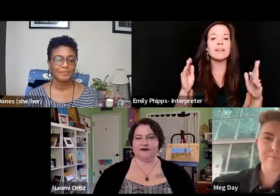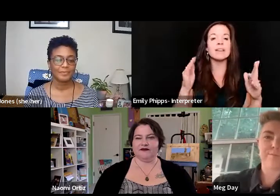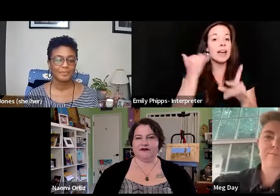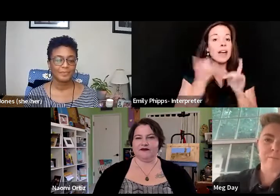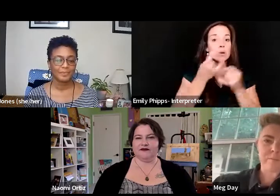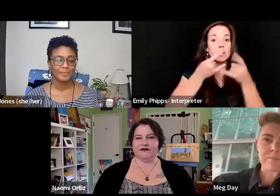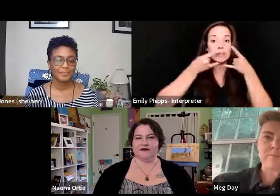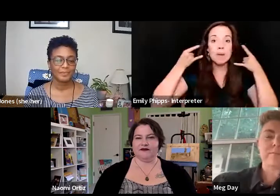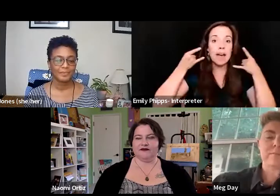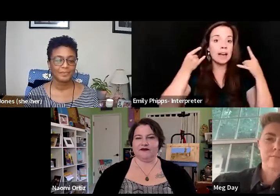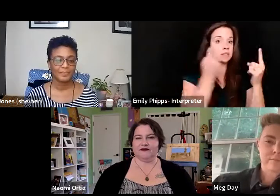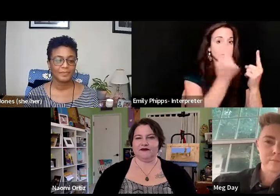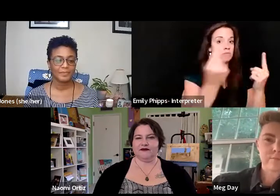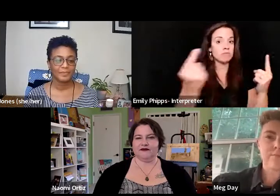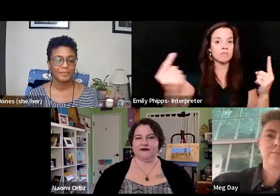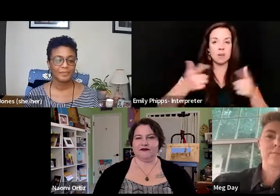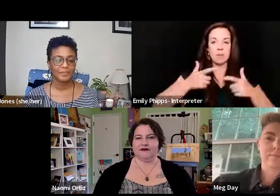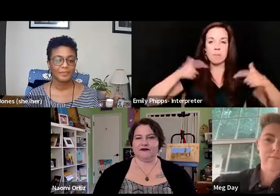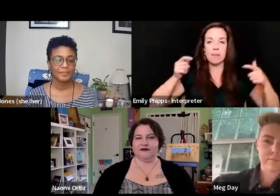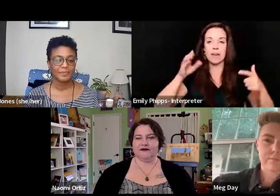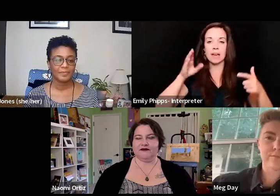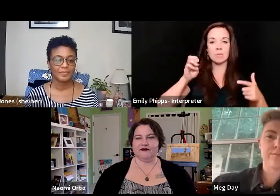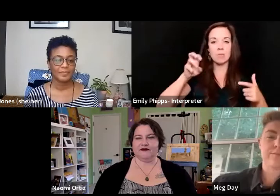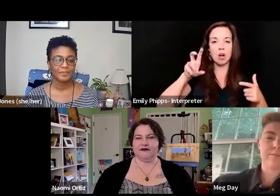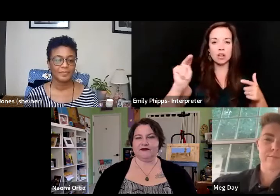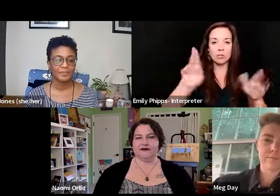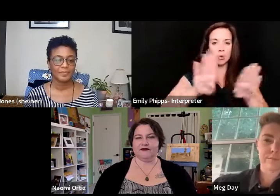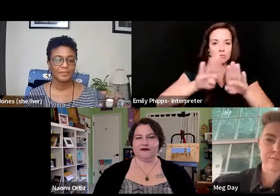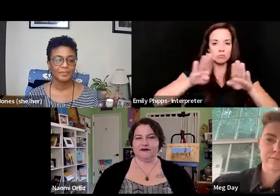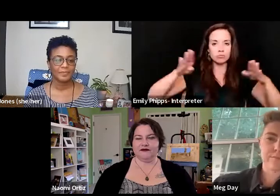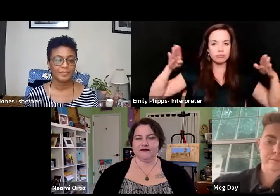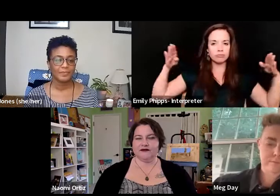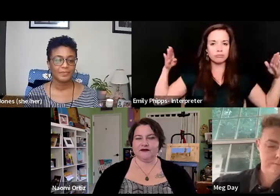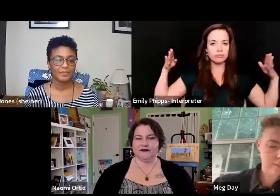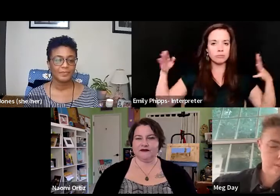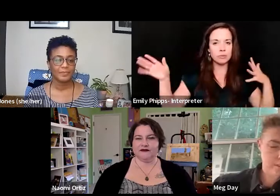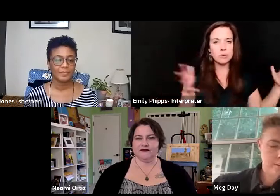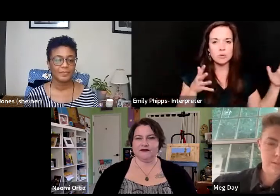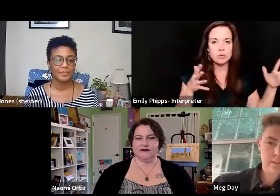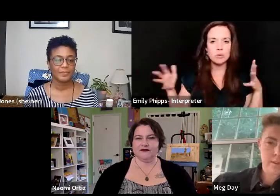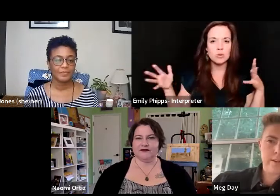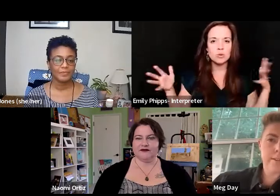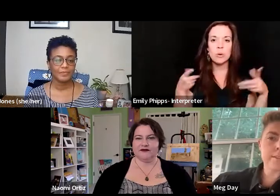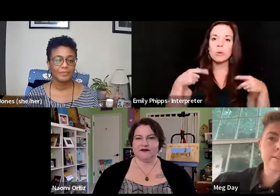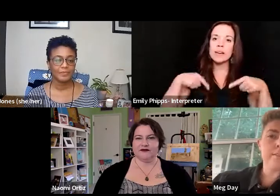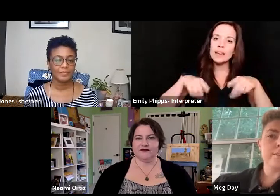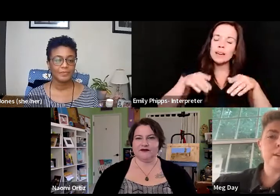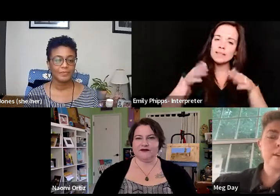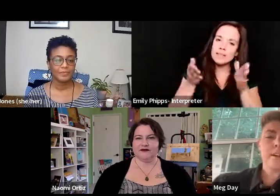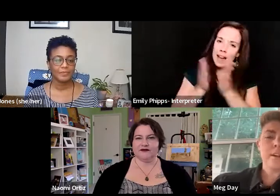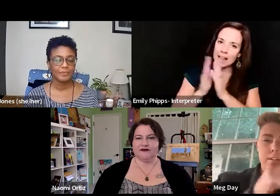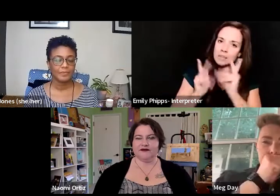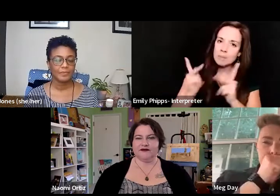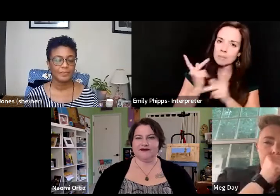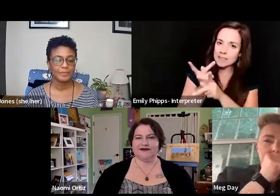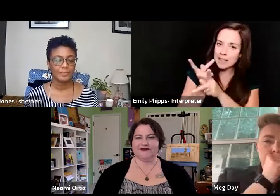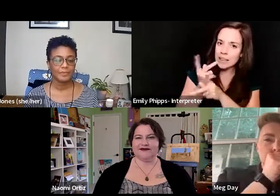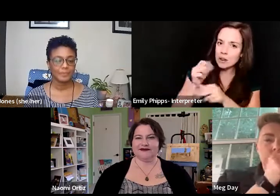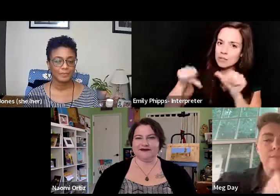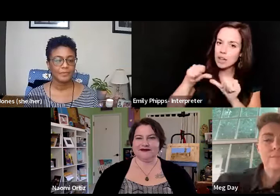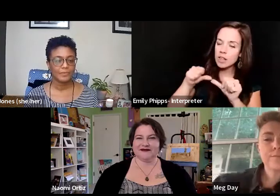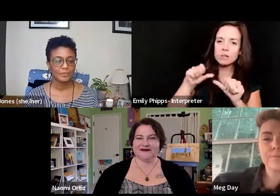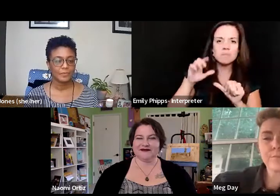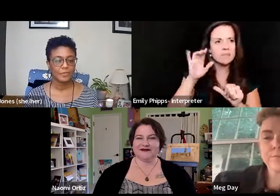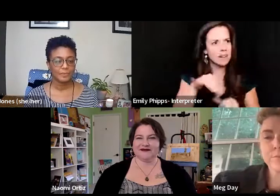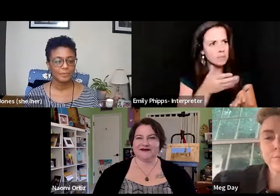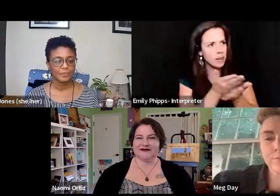There are these huge barn doors that are open. And, you know, we, and like, we asked people to take care of each other. And I was like, well, that could be all right. You